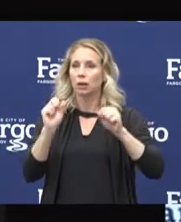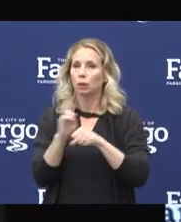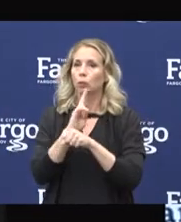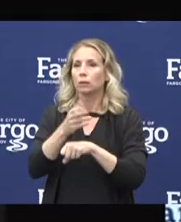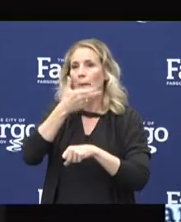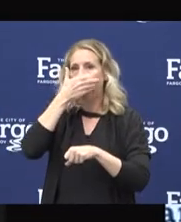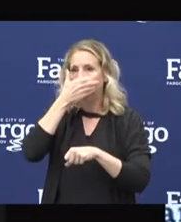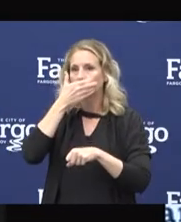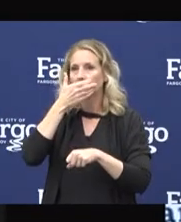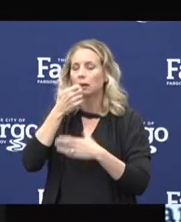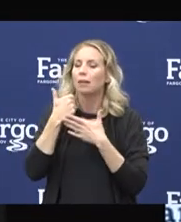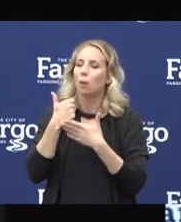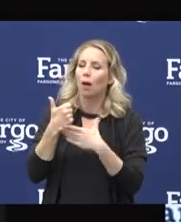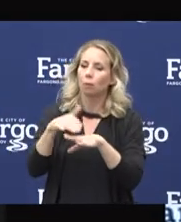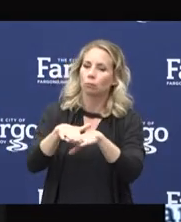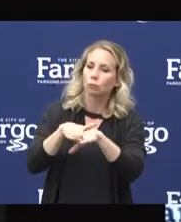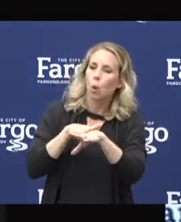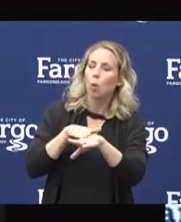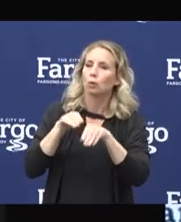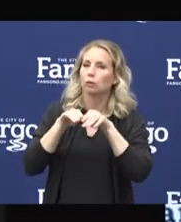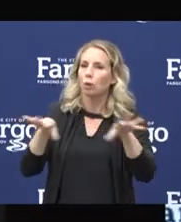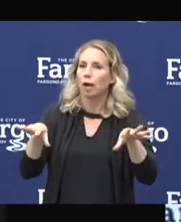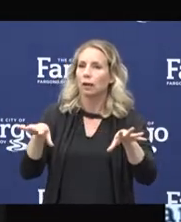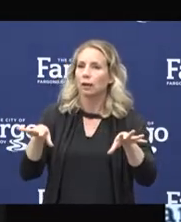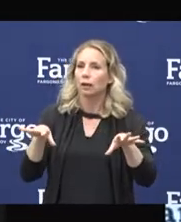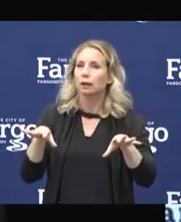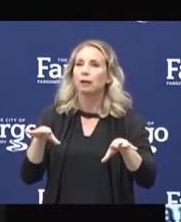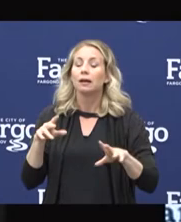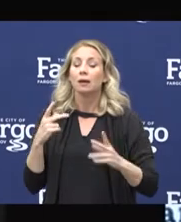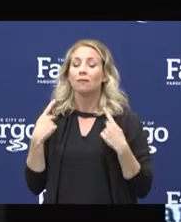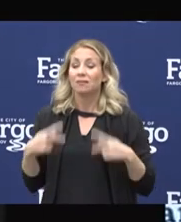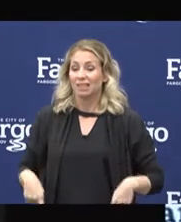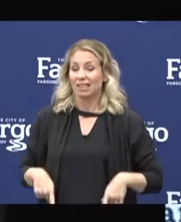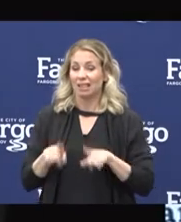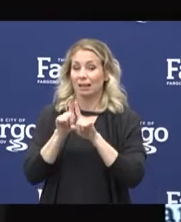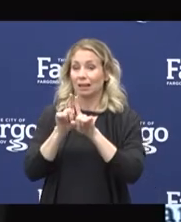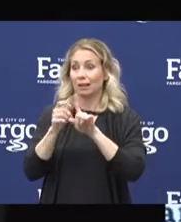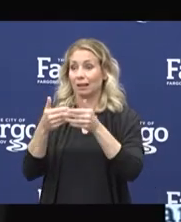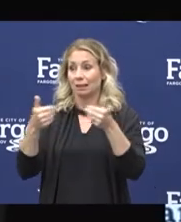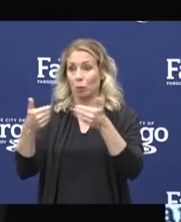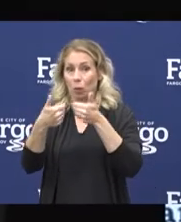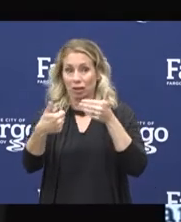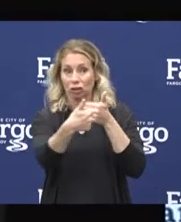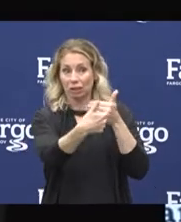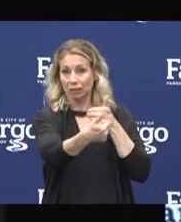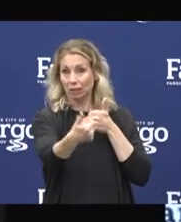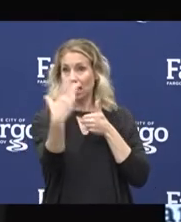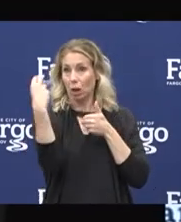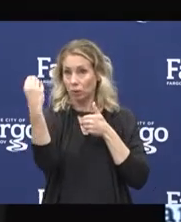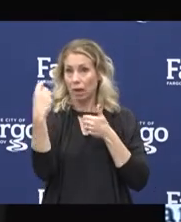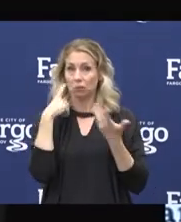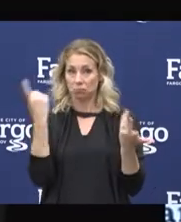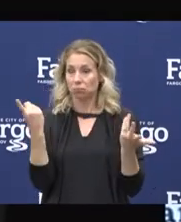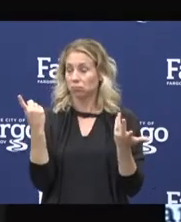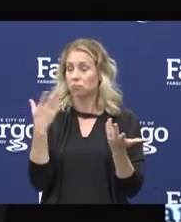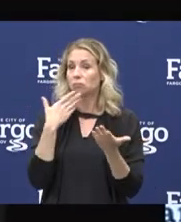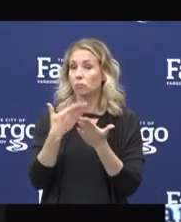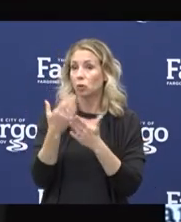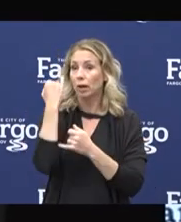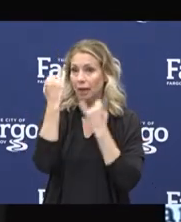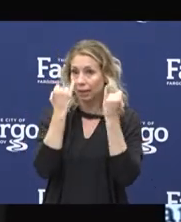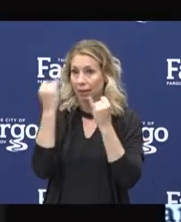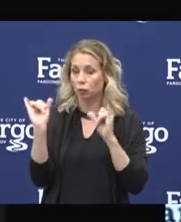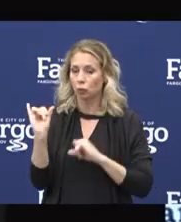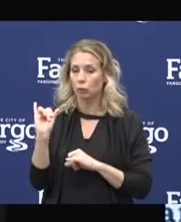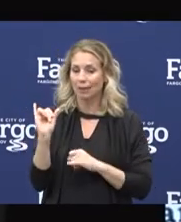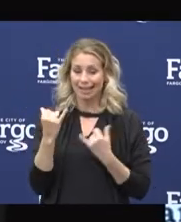to help slow the spread. Physical distancing, even while being outside, is another. It's warming up, and we've all earned some time